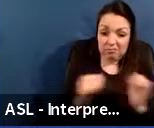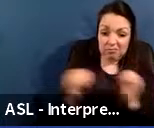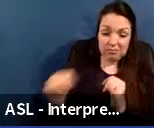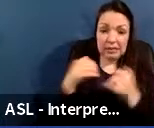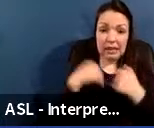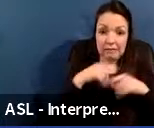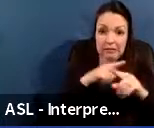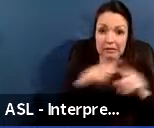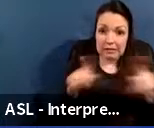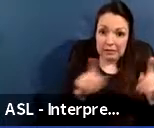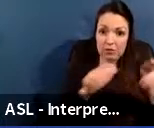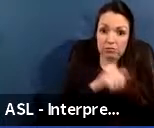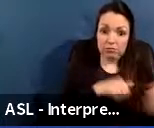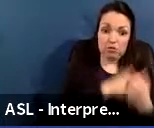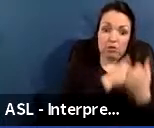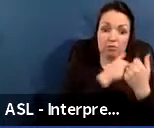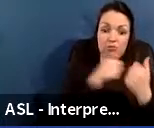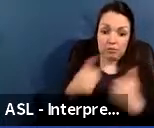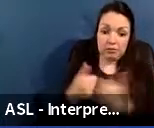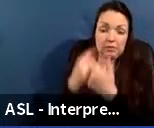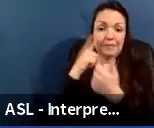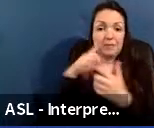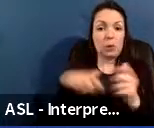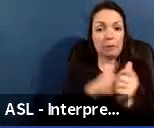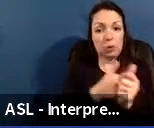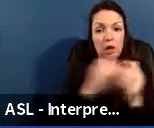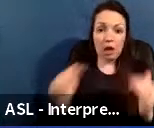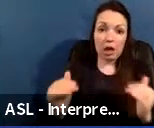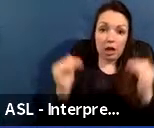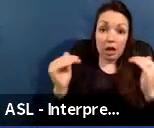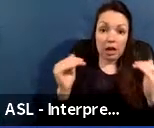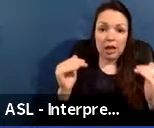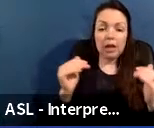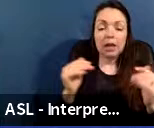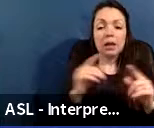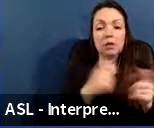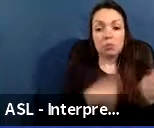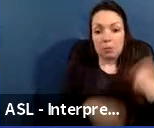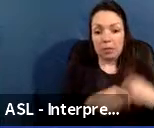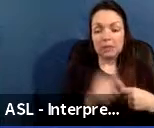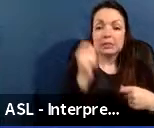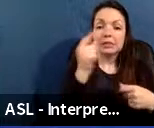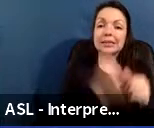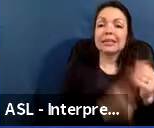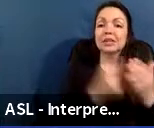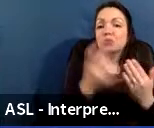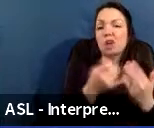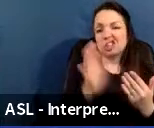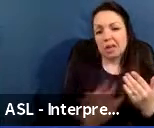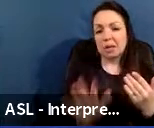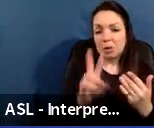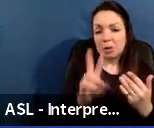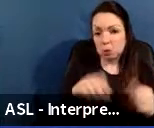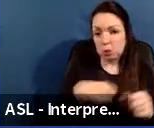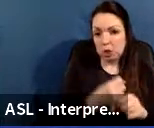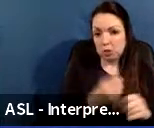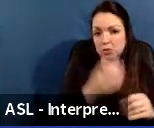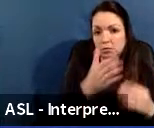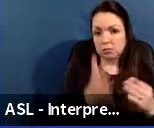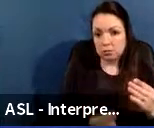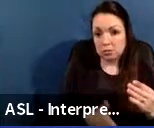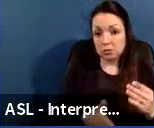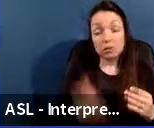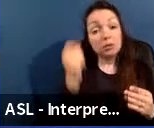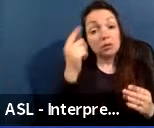planning an upgrade or replacing them, with projects generally taking up to two years to complete. However, fixing these